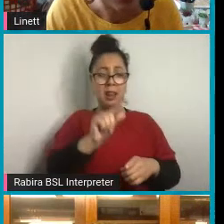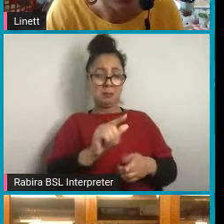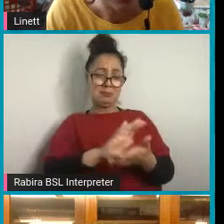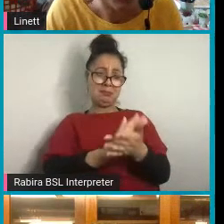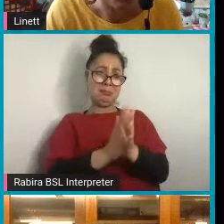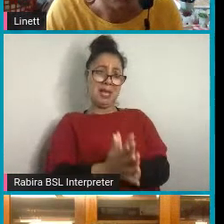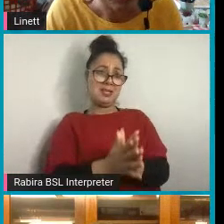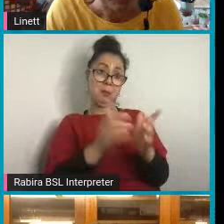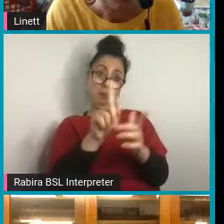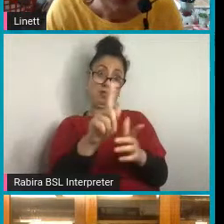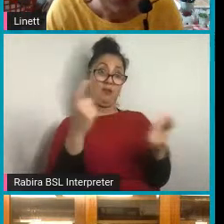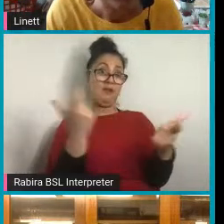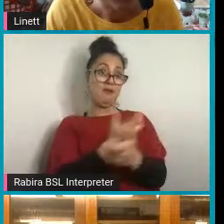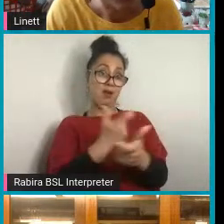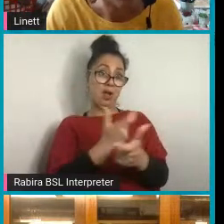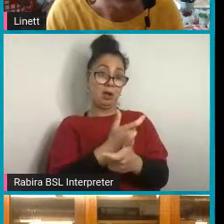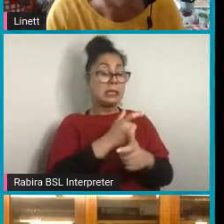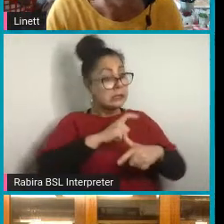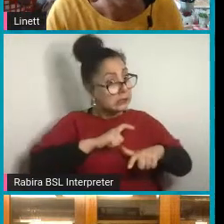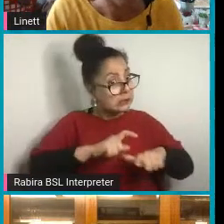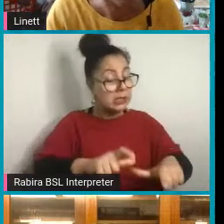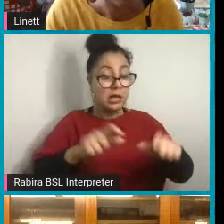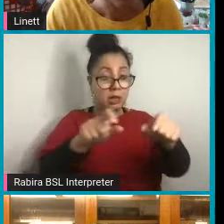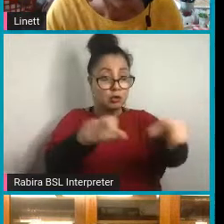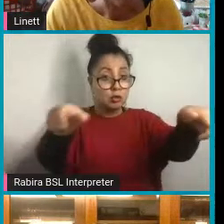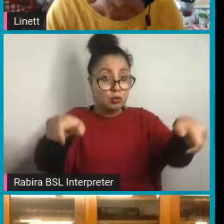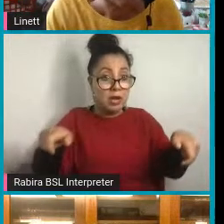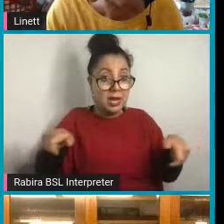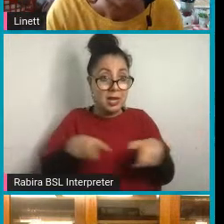a lot to make t-shirts and things like that.